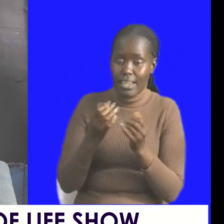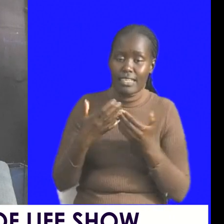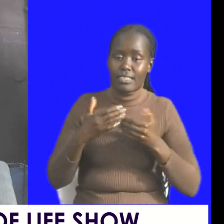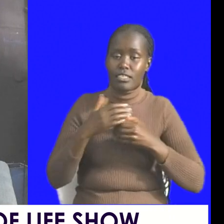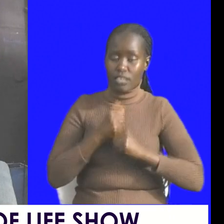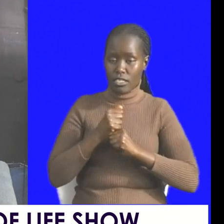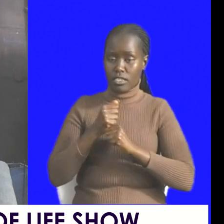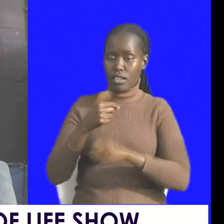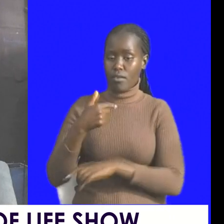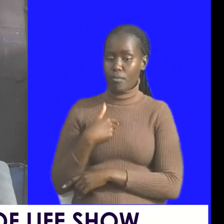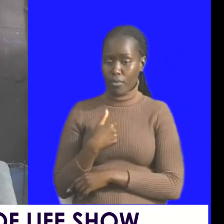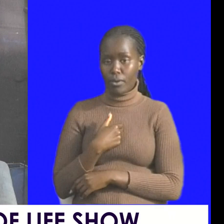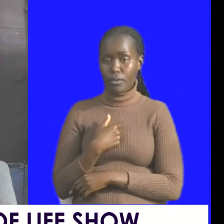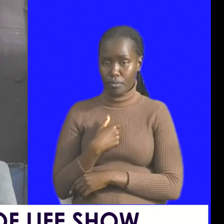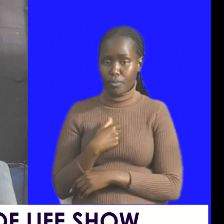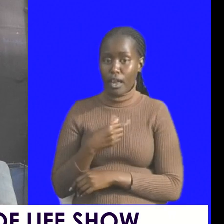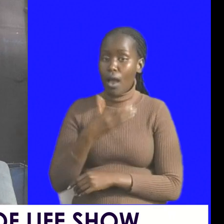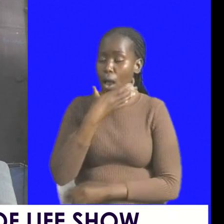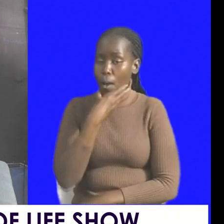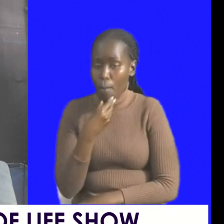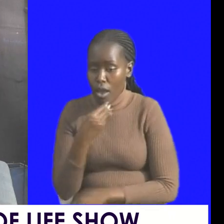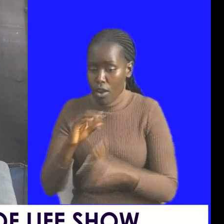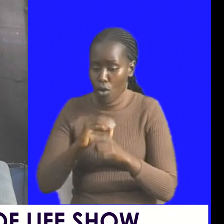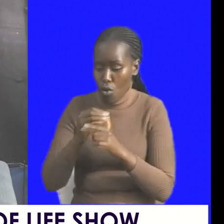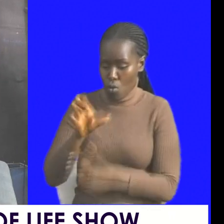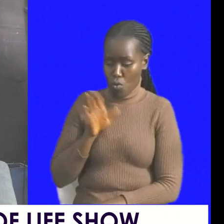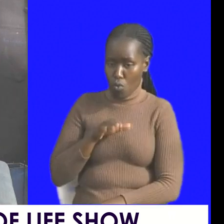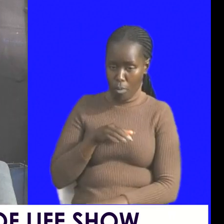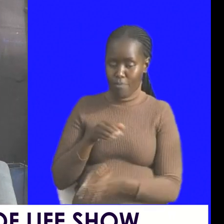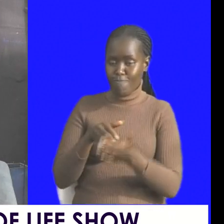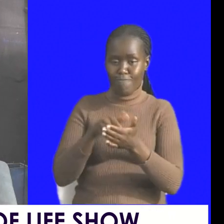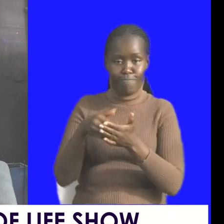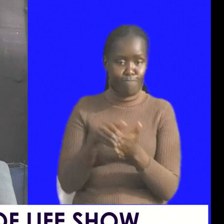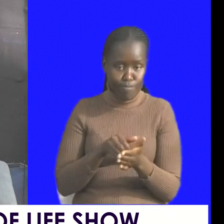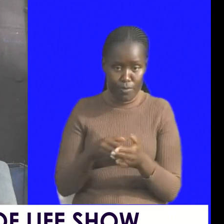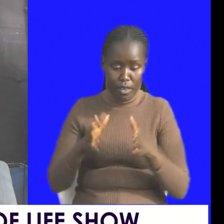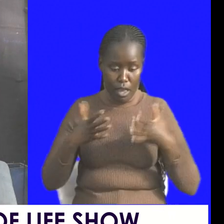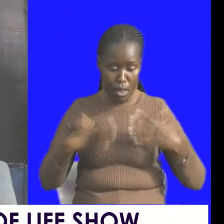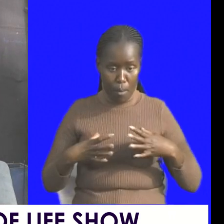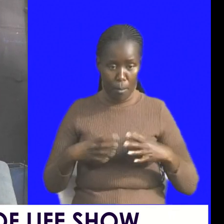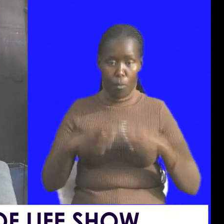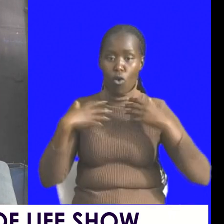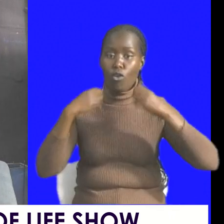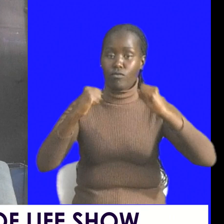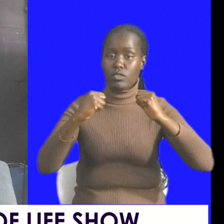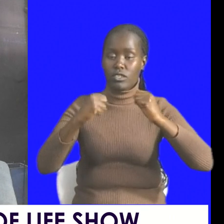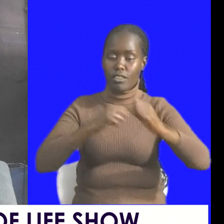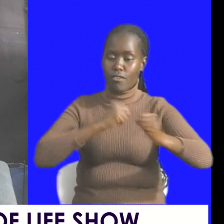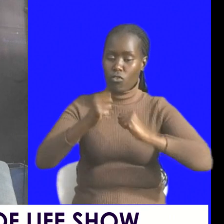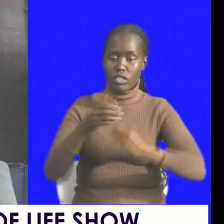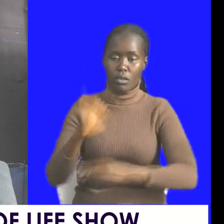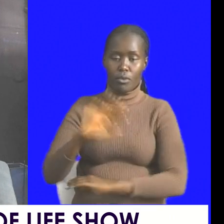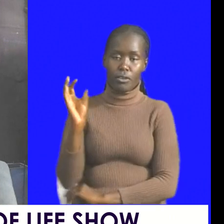a vengeful man or woman is a weak person people of strength do not fight back